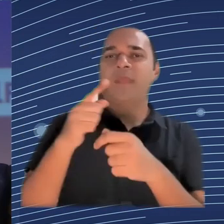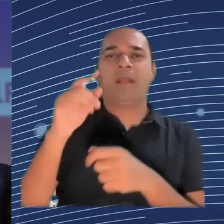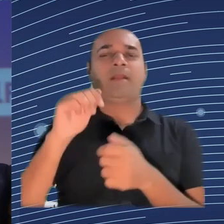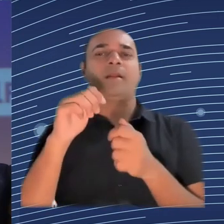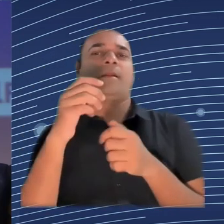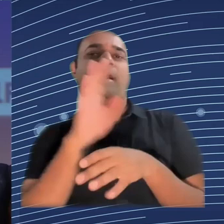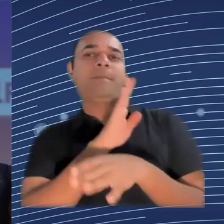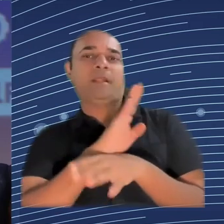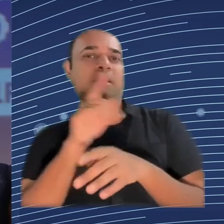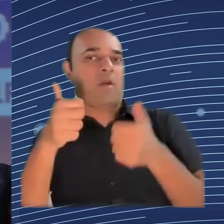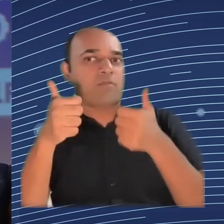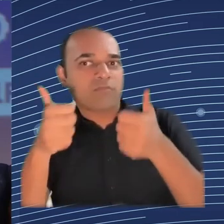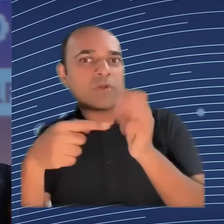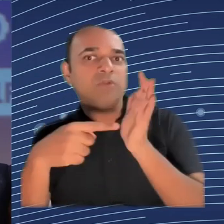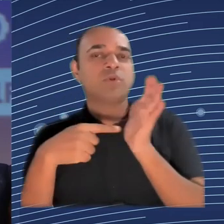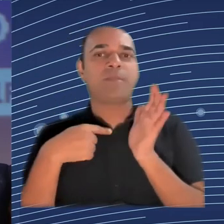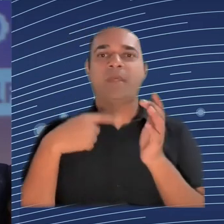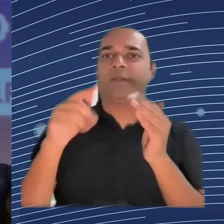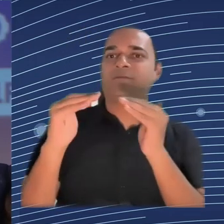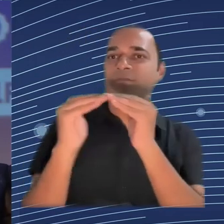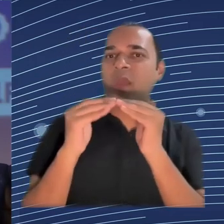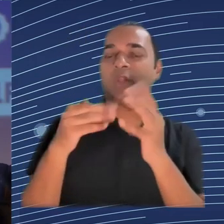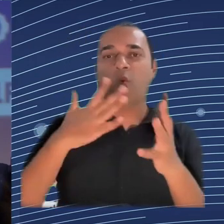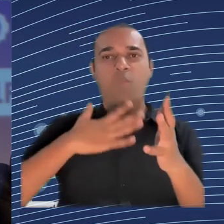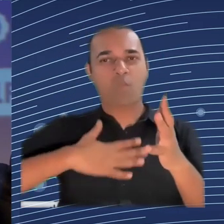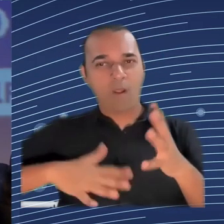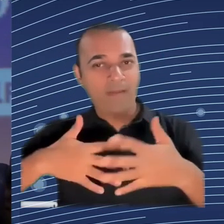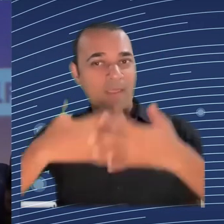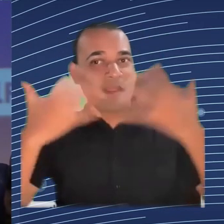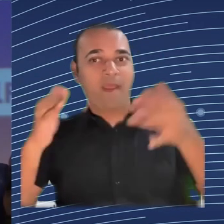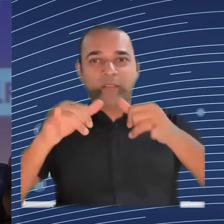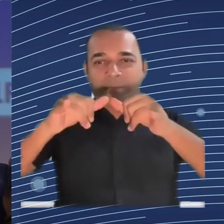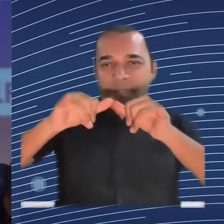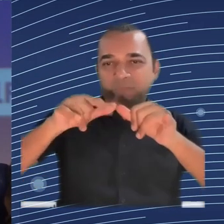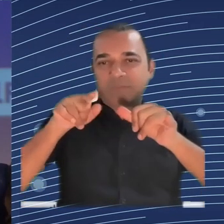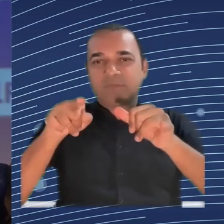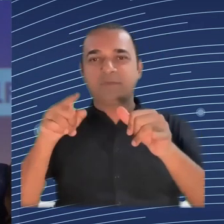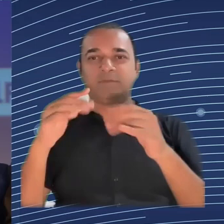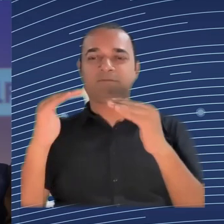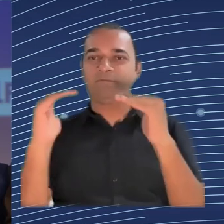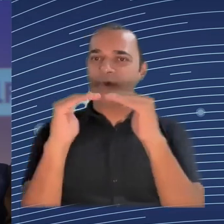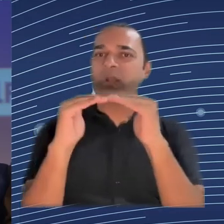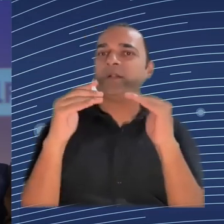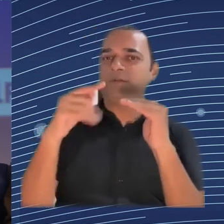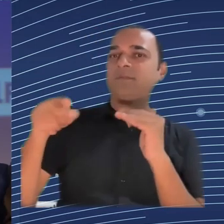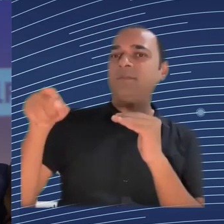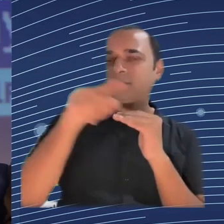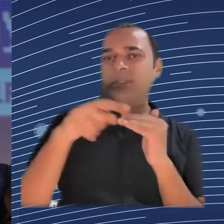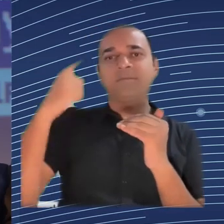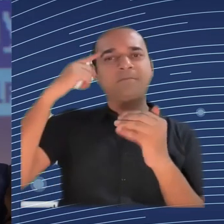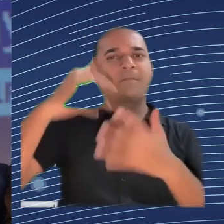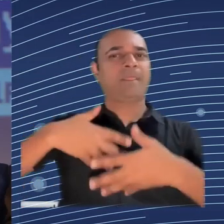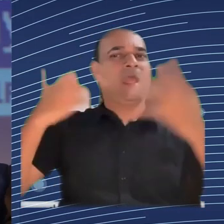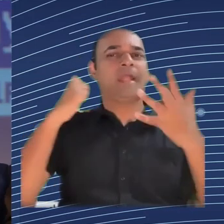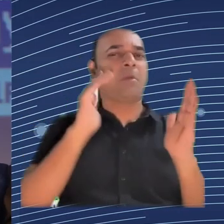you can learn a lot by what they measure. When you say fairness, who counts? Is it gender? Is it race? Which genders? Which races?